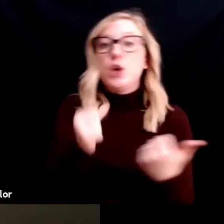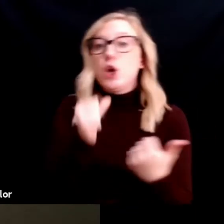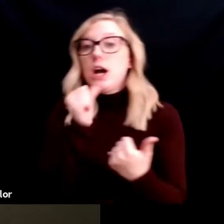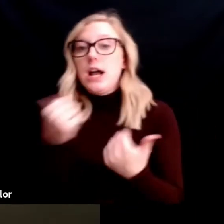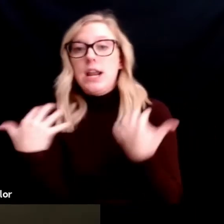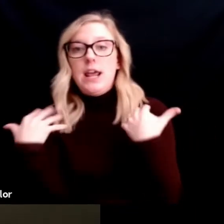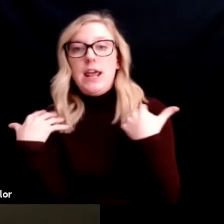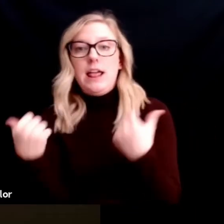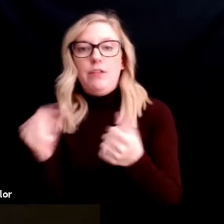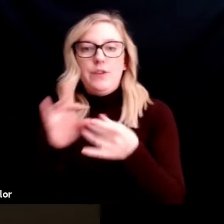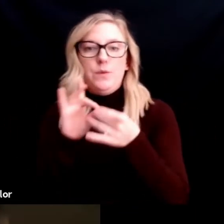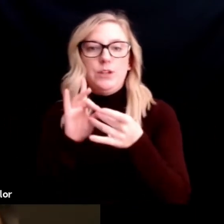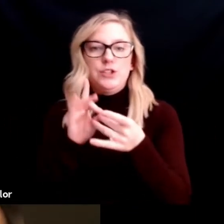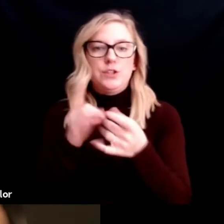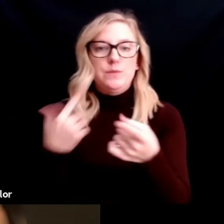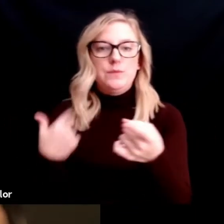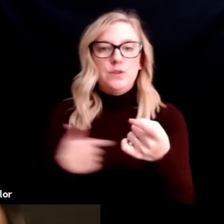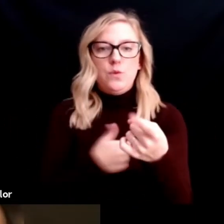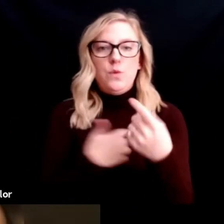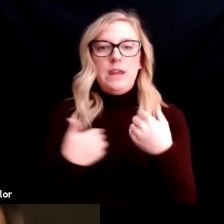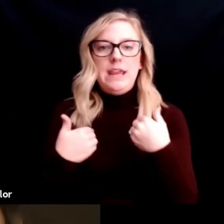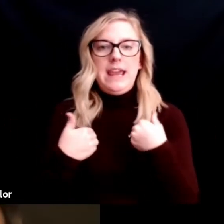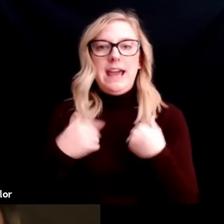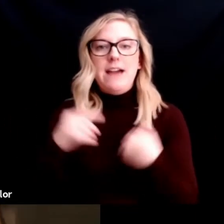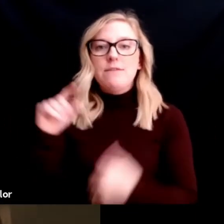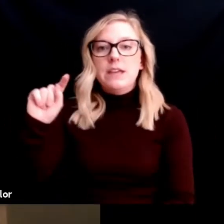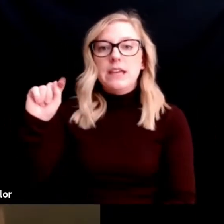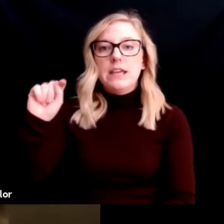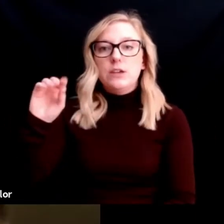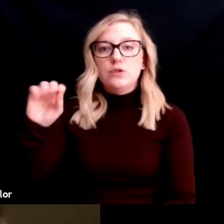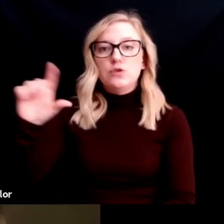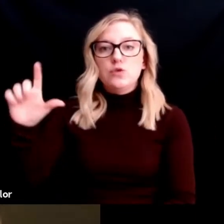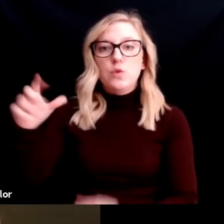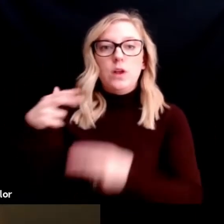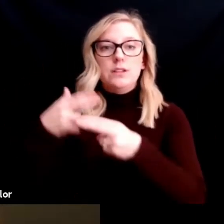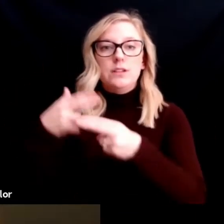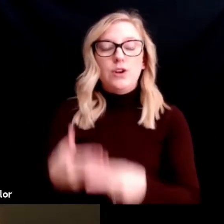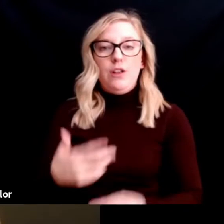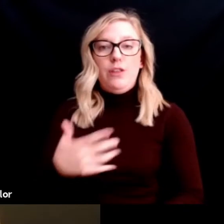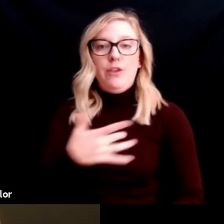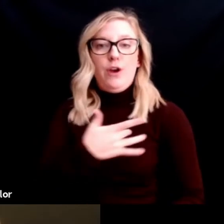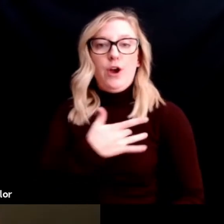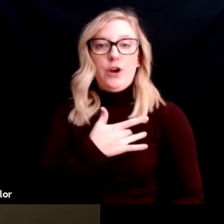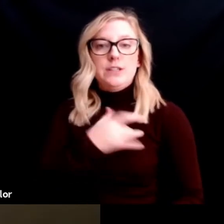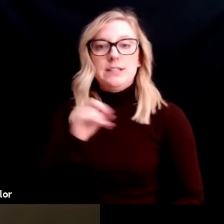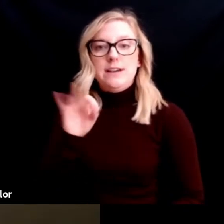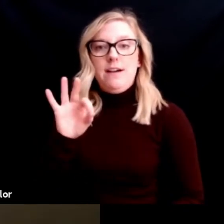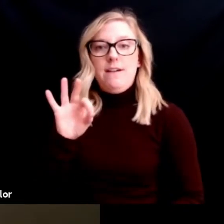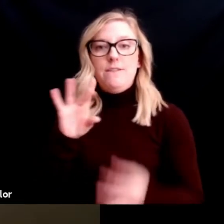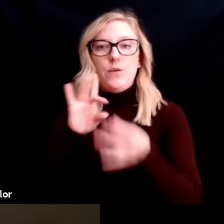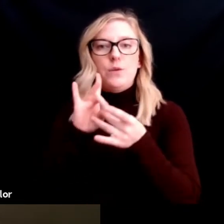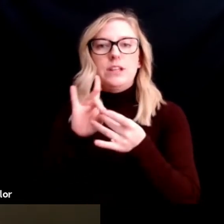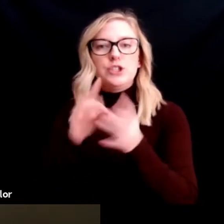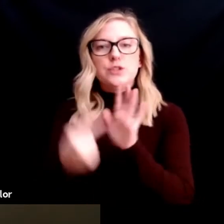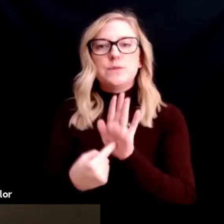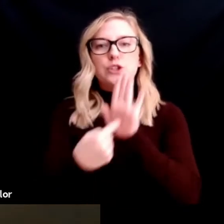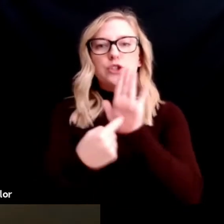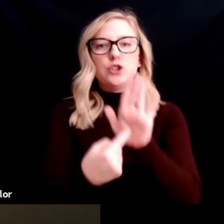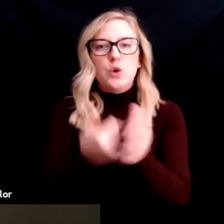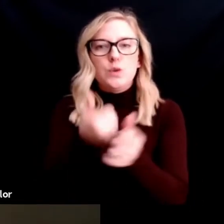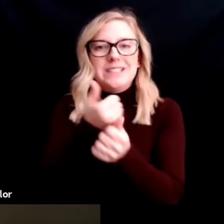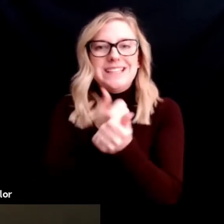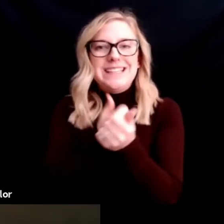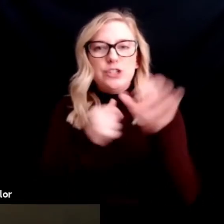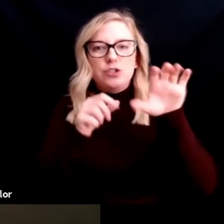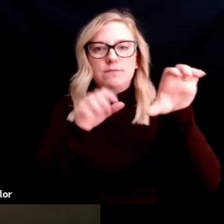have a little tool called the heart of relationships that kind of easily portrays these different pieces to help understand